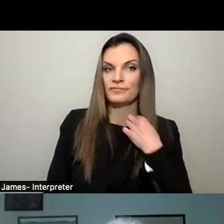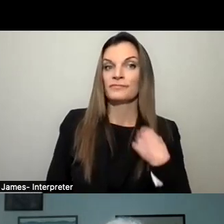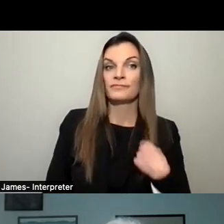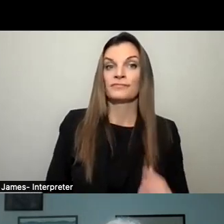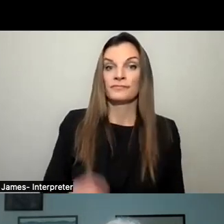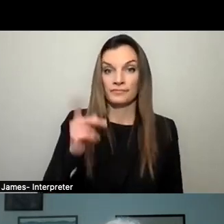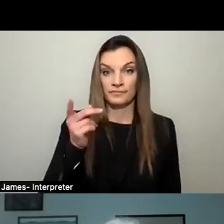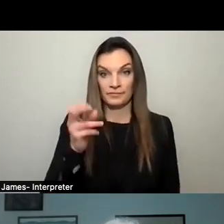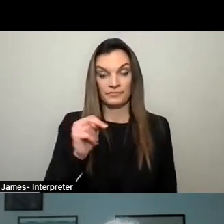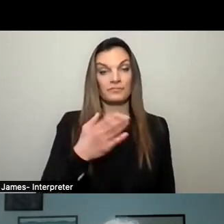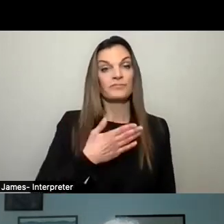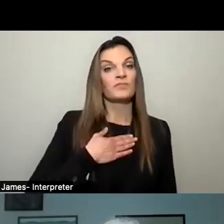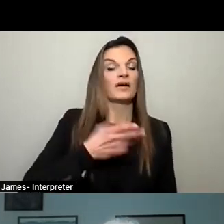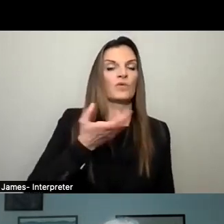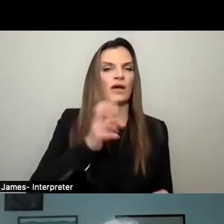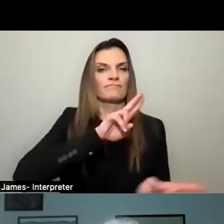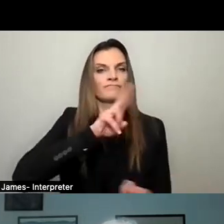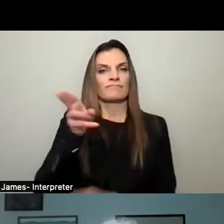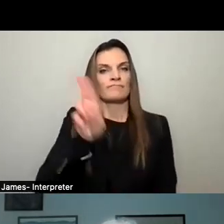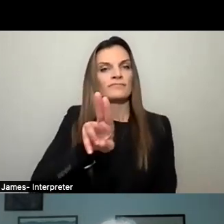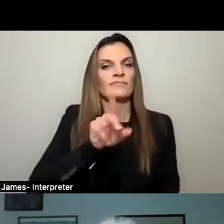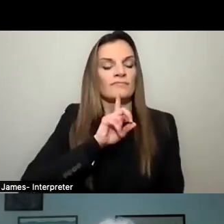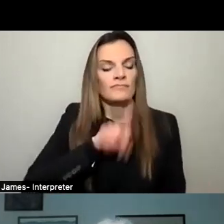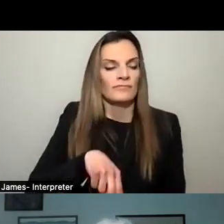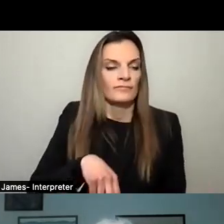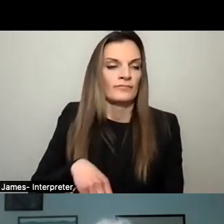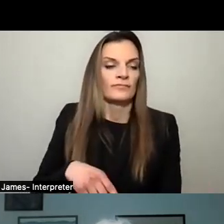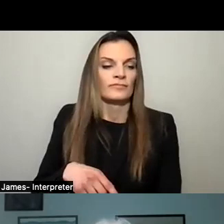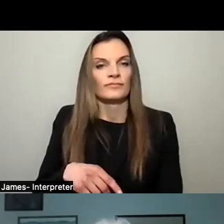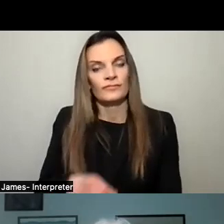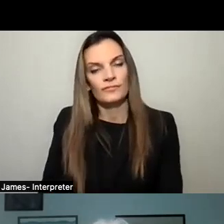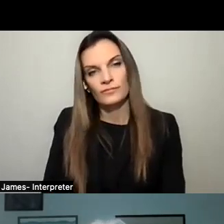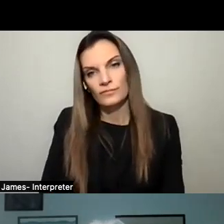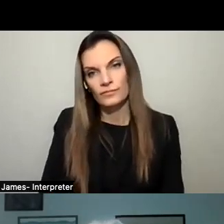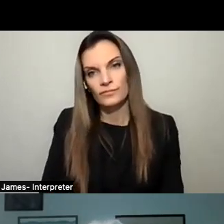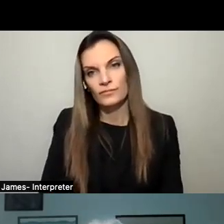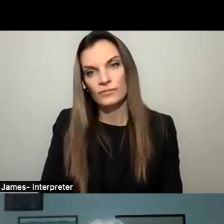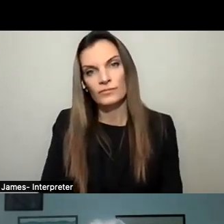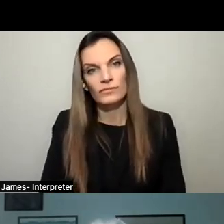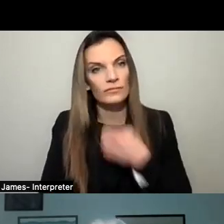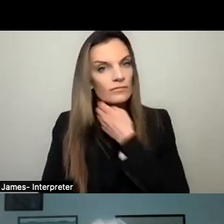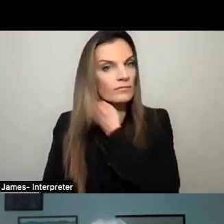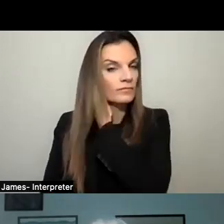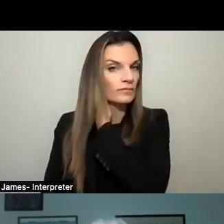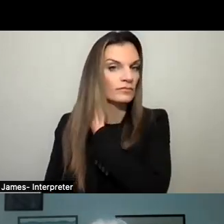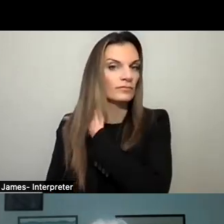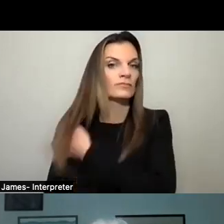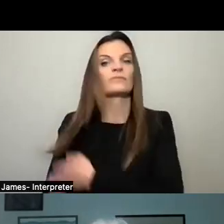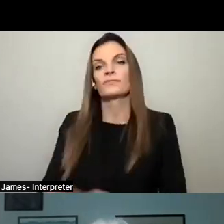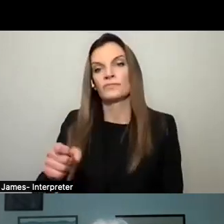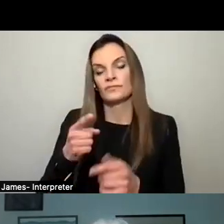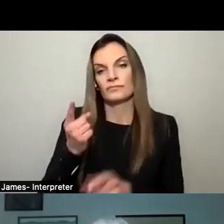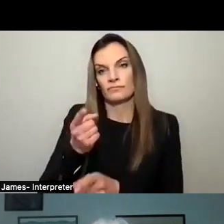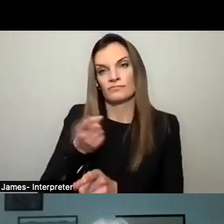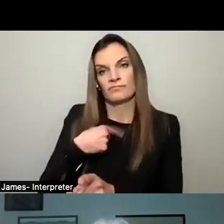Can I do a rebuttal, please? Yes, of course. More in the form of a quick correction. The LDC